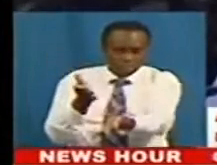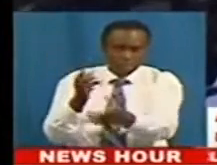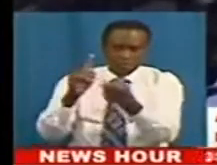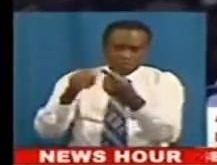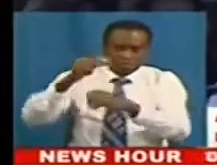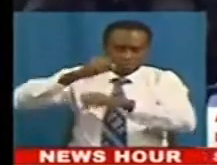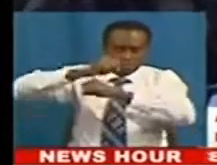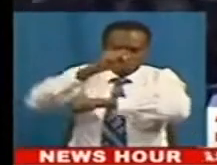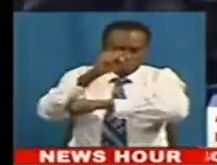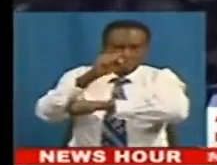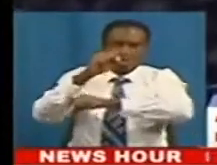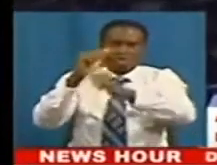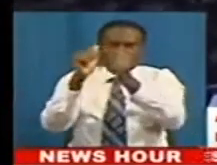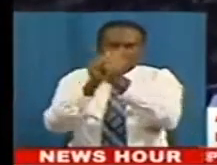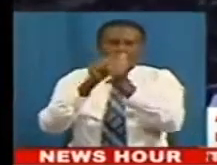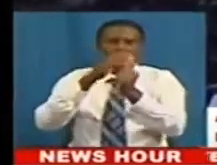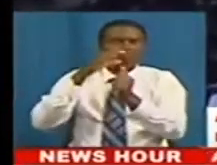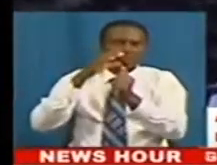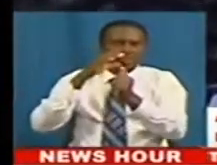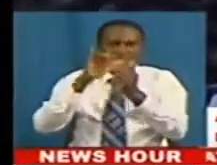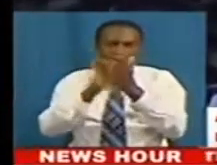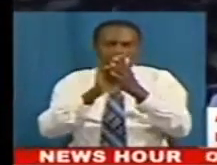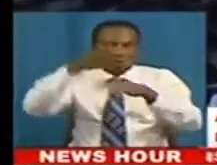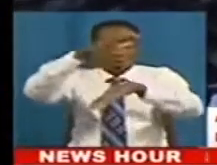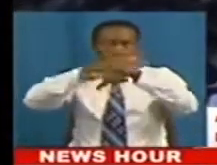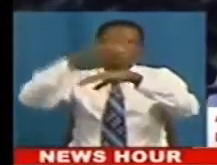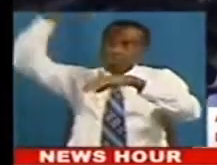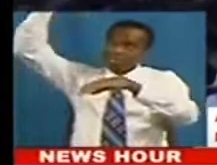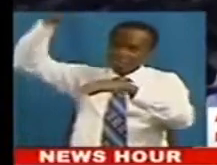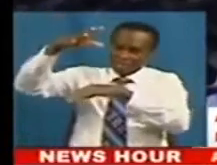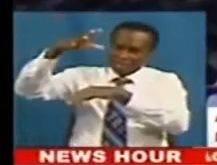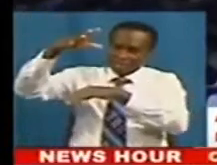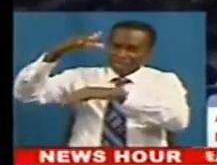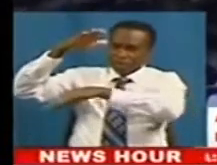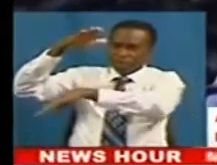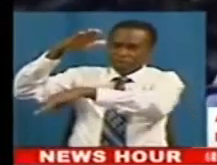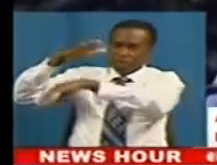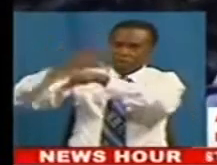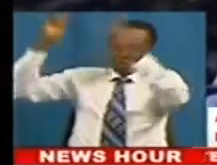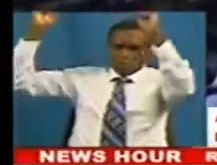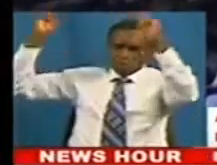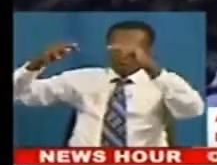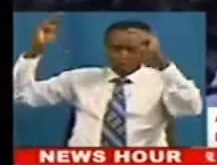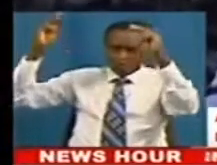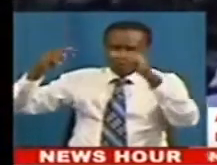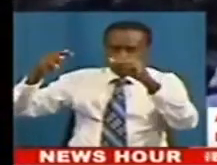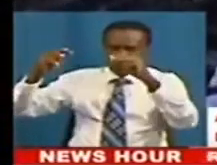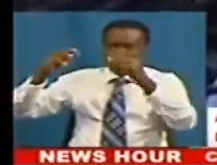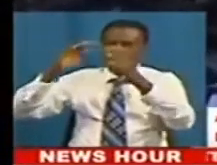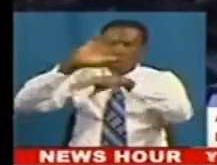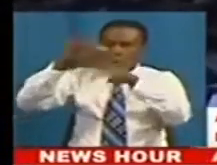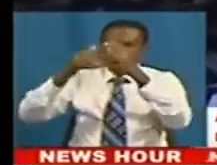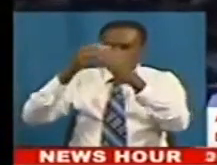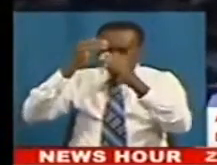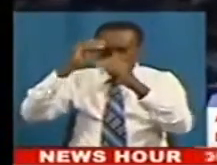temperature, rainfall, and so on. Then, based on the latest scientific research into pest life cycles, we